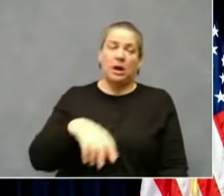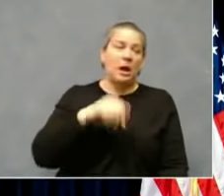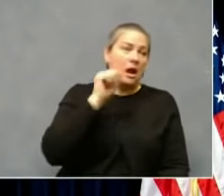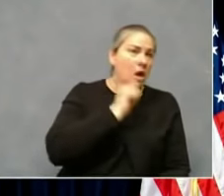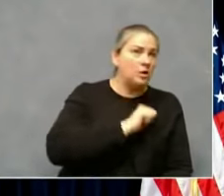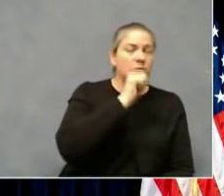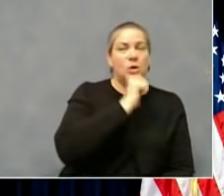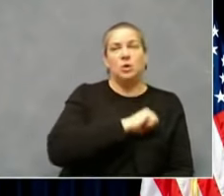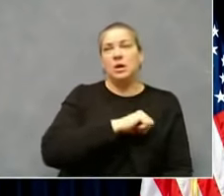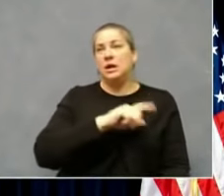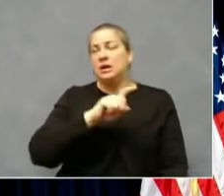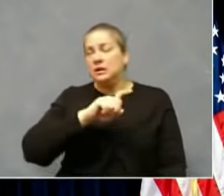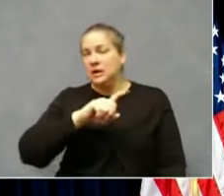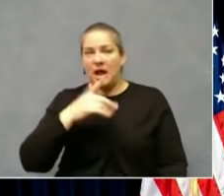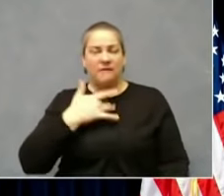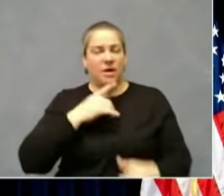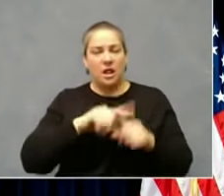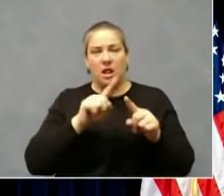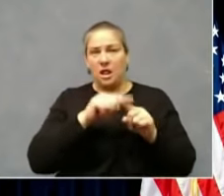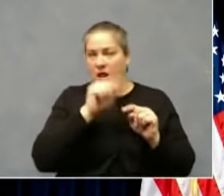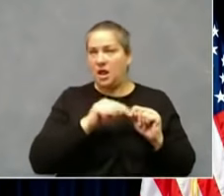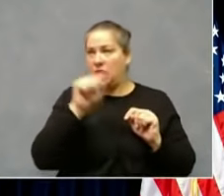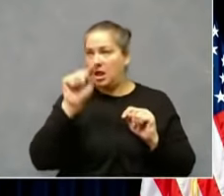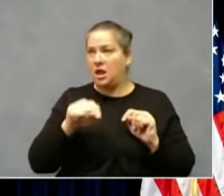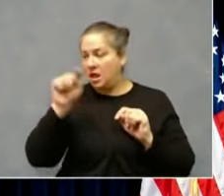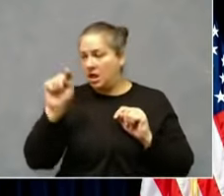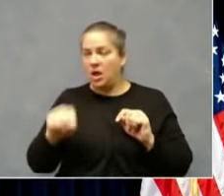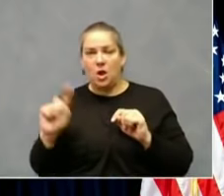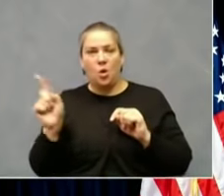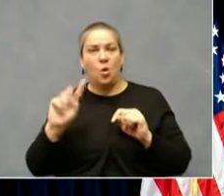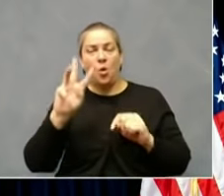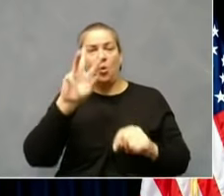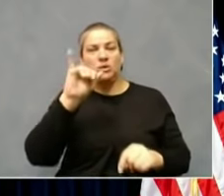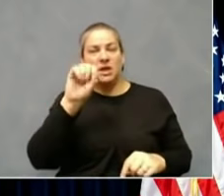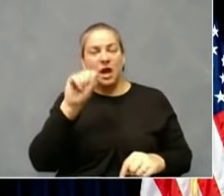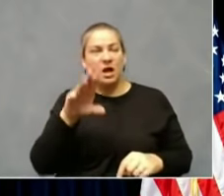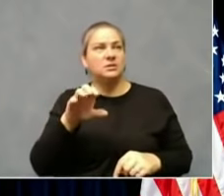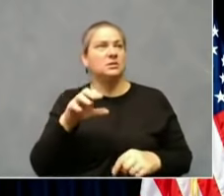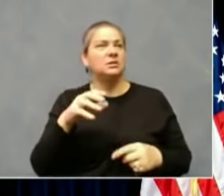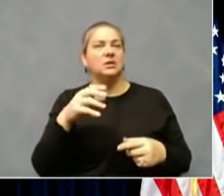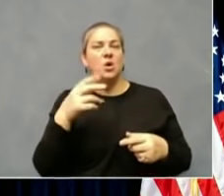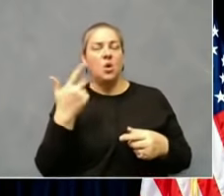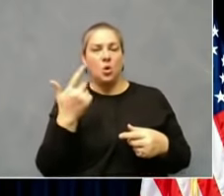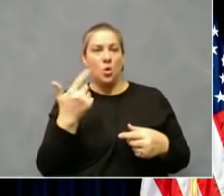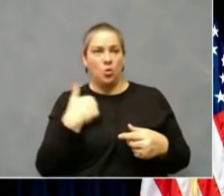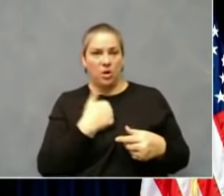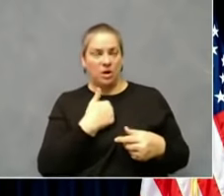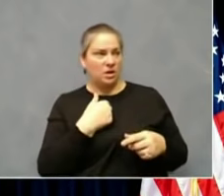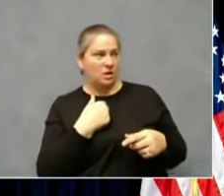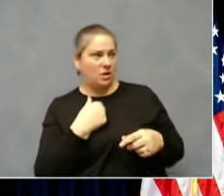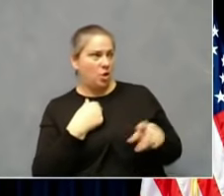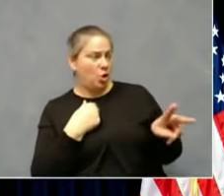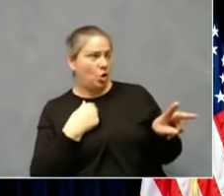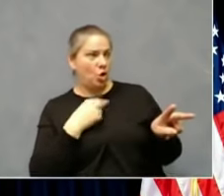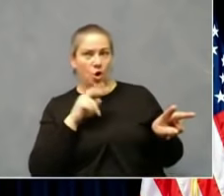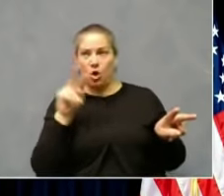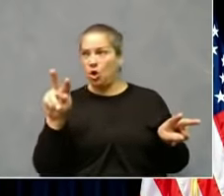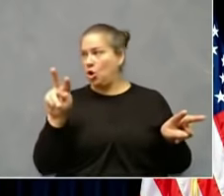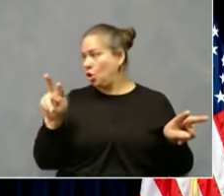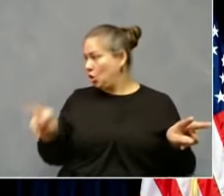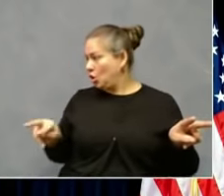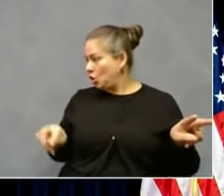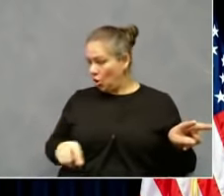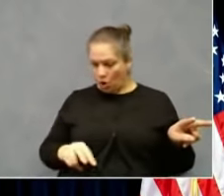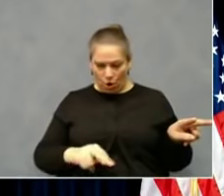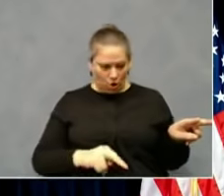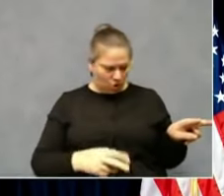we have to see where Wisconsin, where they have been overrun for us to say, hey, let's not let that happen here. And what